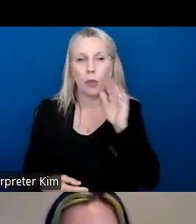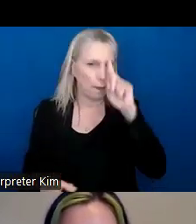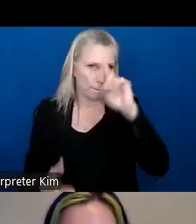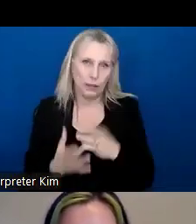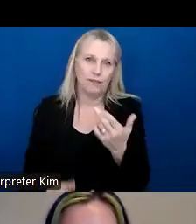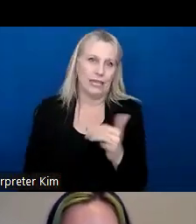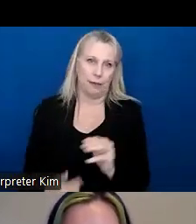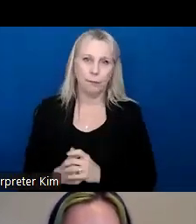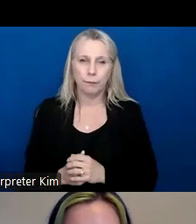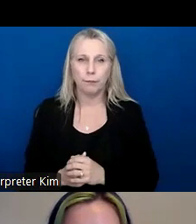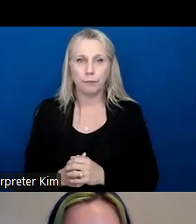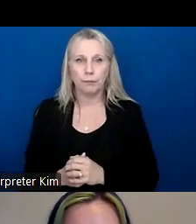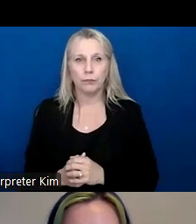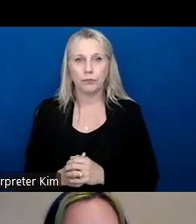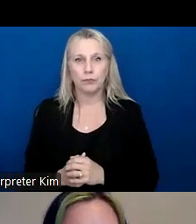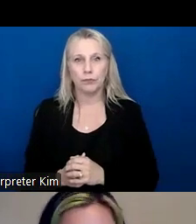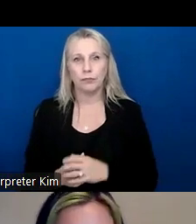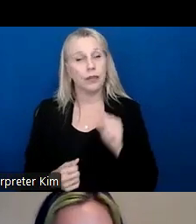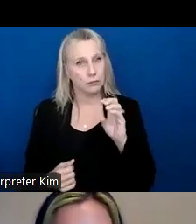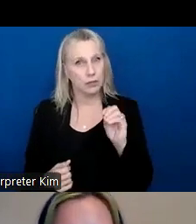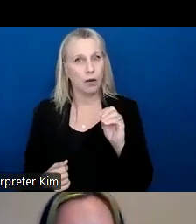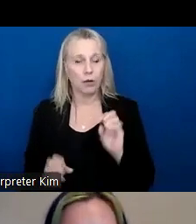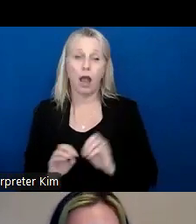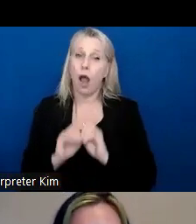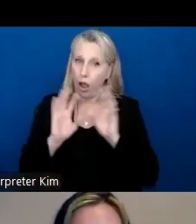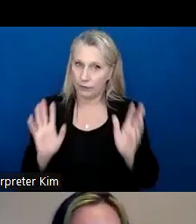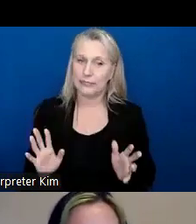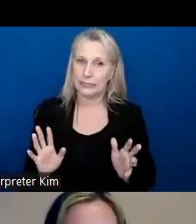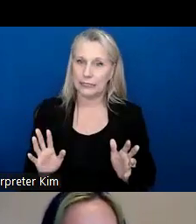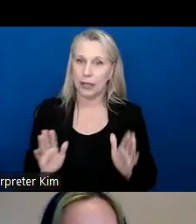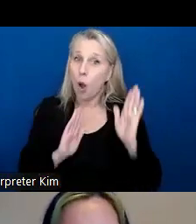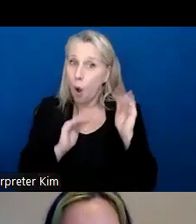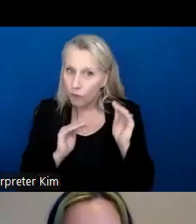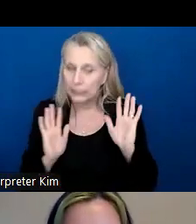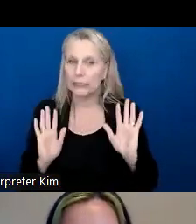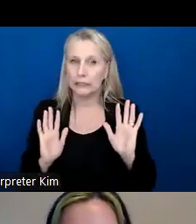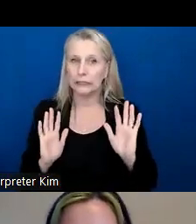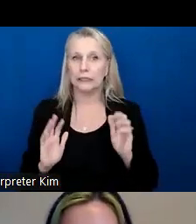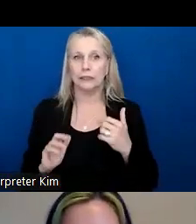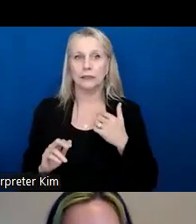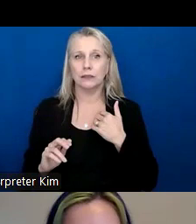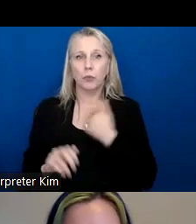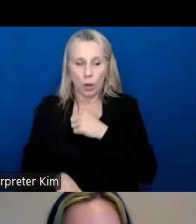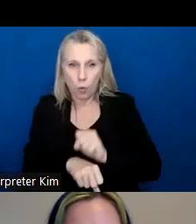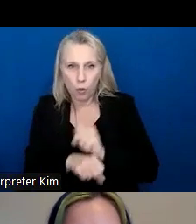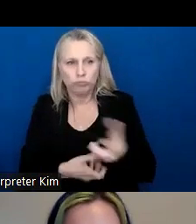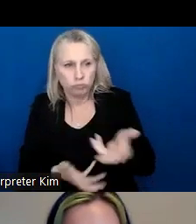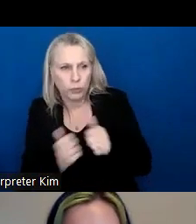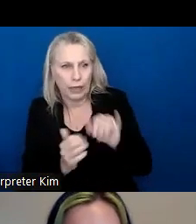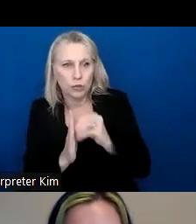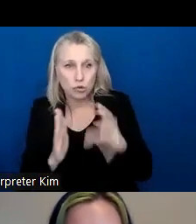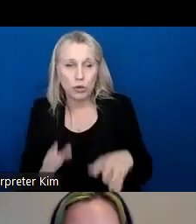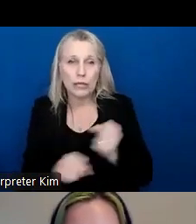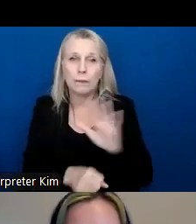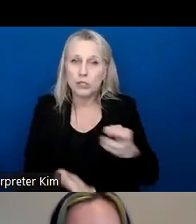believe him. Um, so obviously, hopefully needless to say, we, um, worked with the student and we got him the